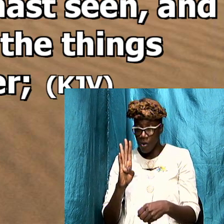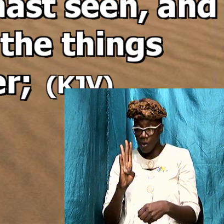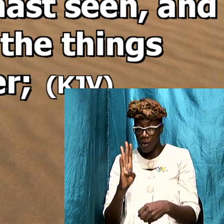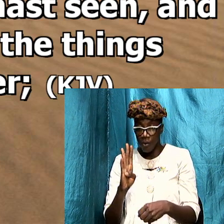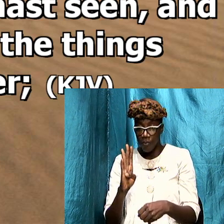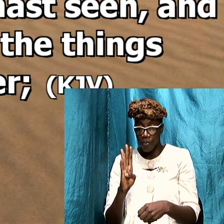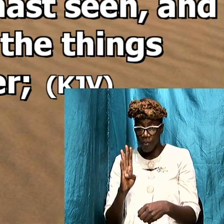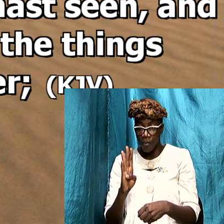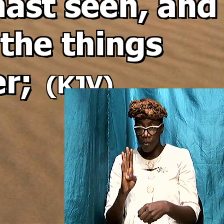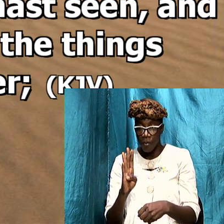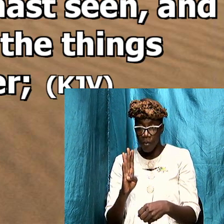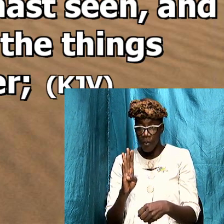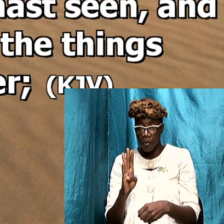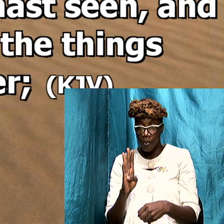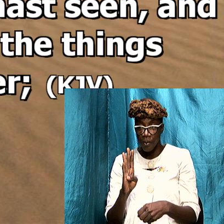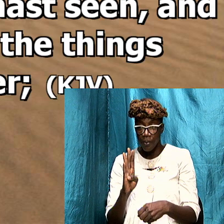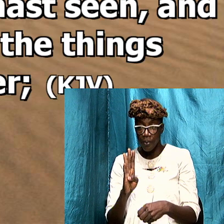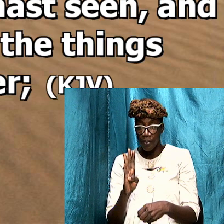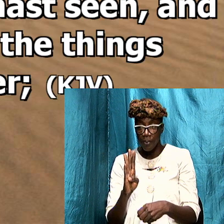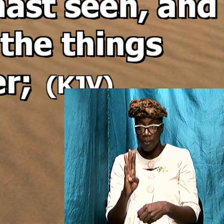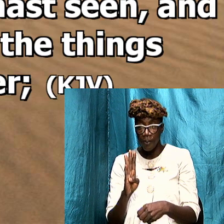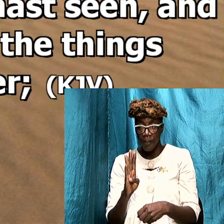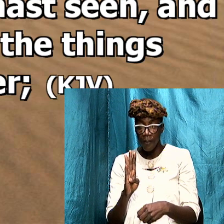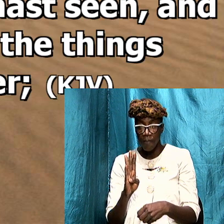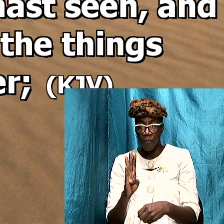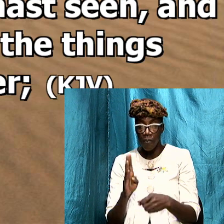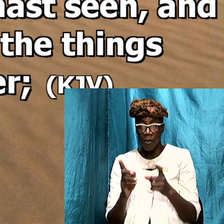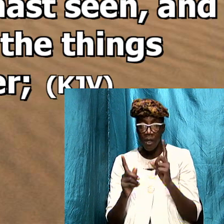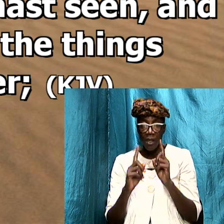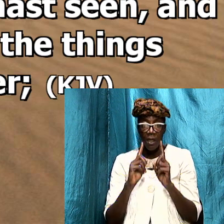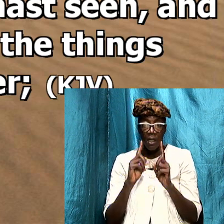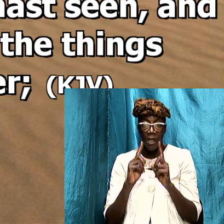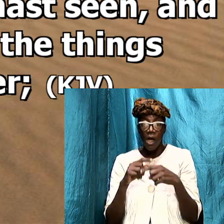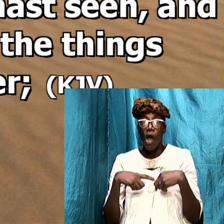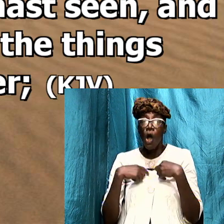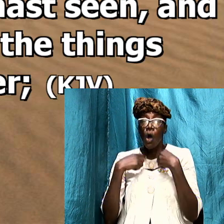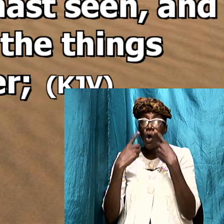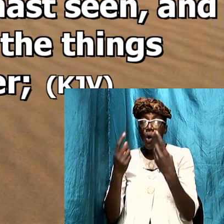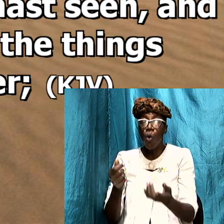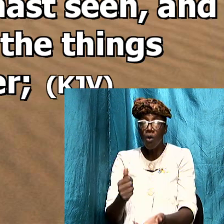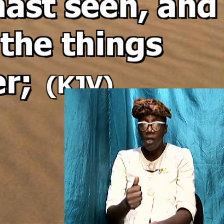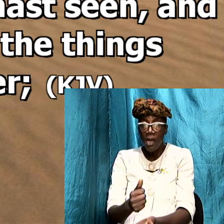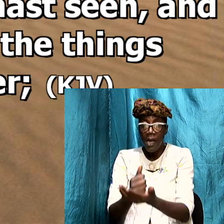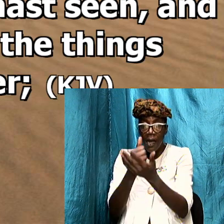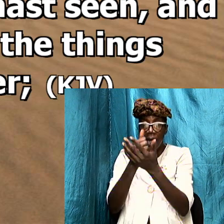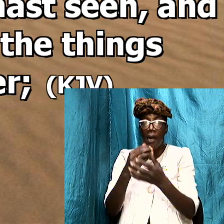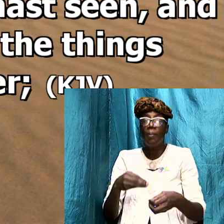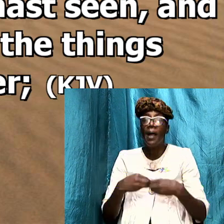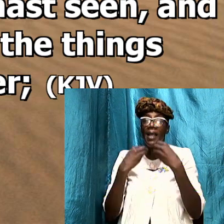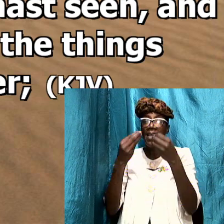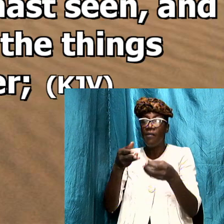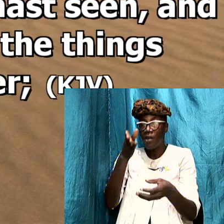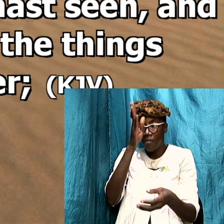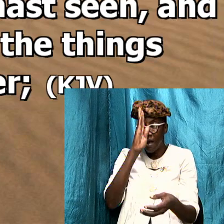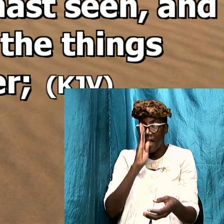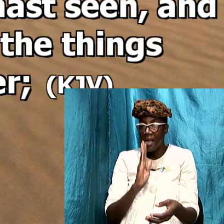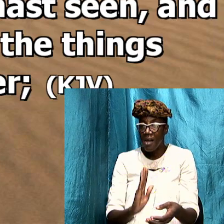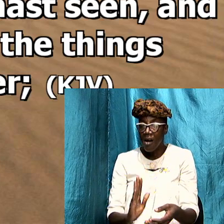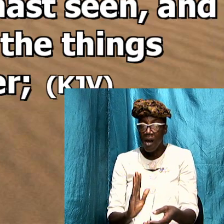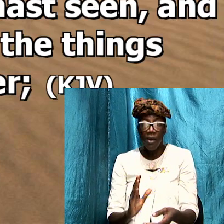consult the help given to us by God to understand